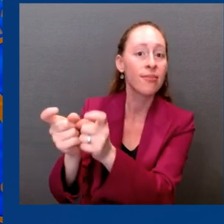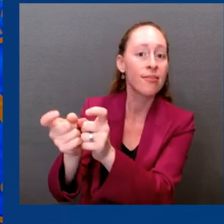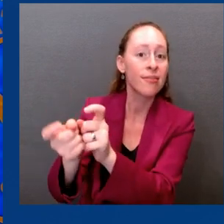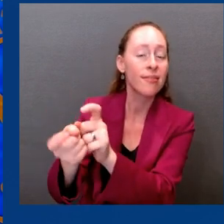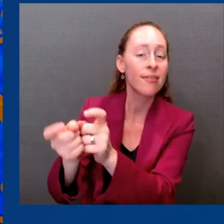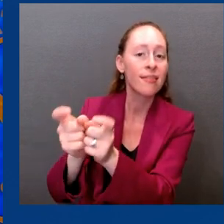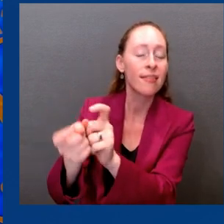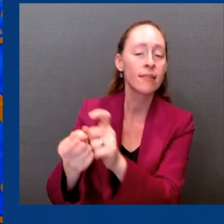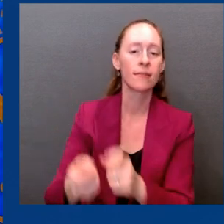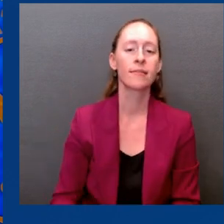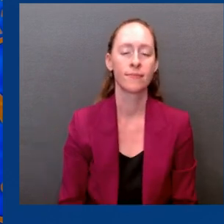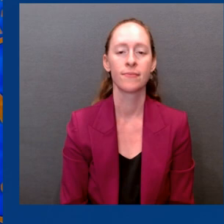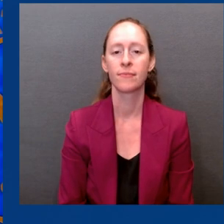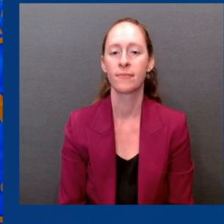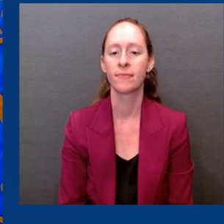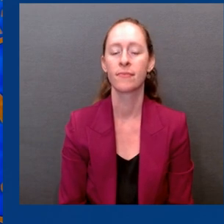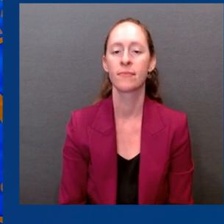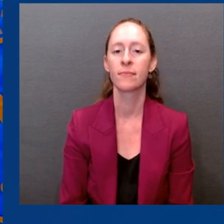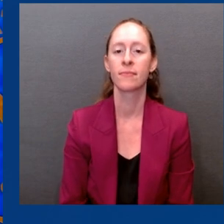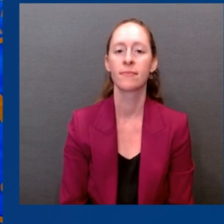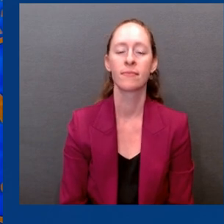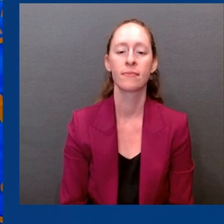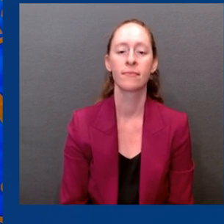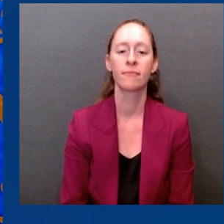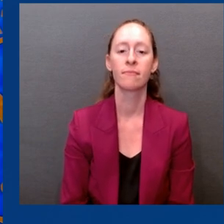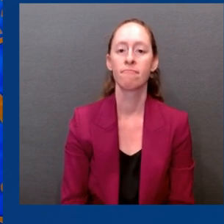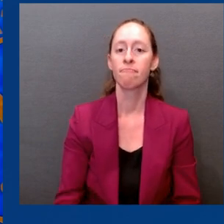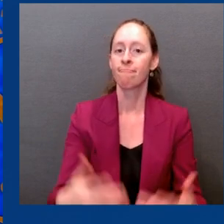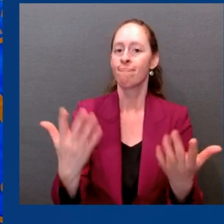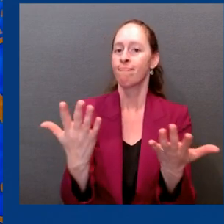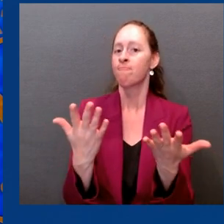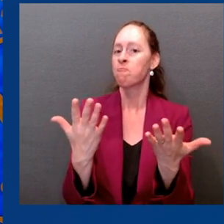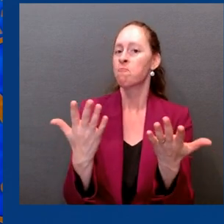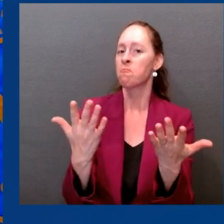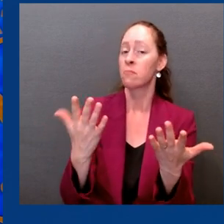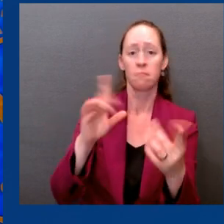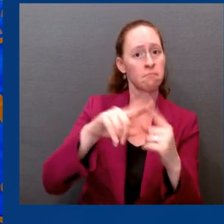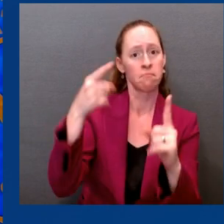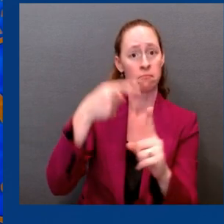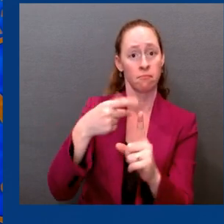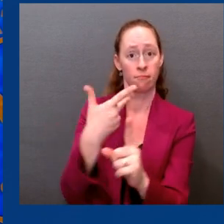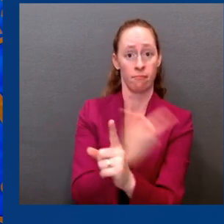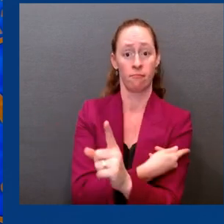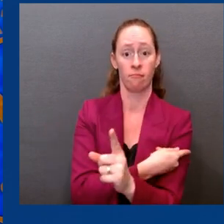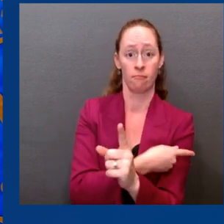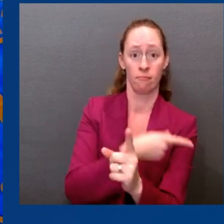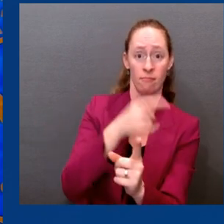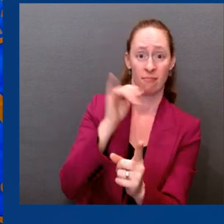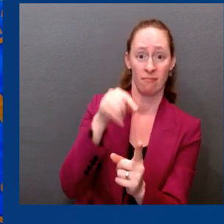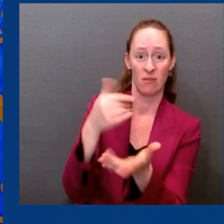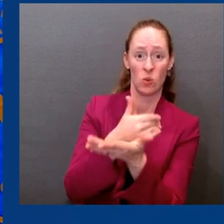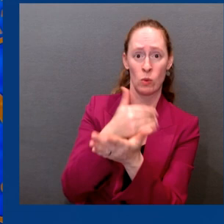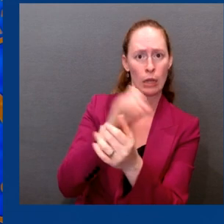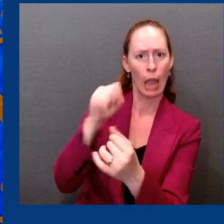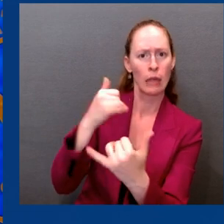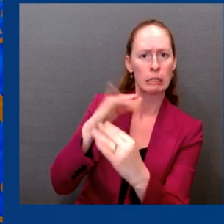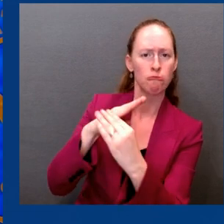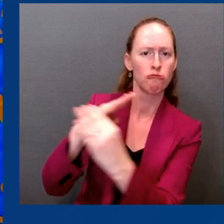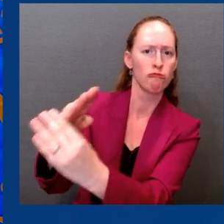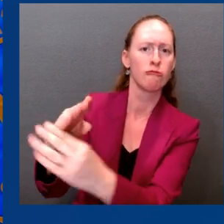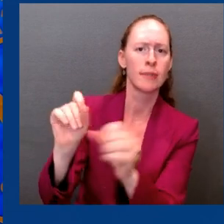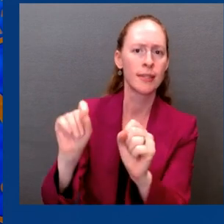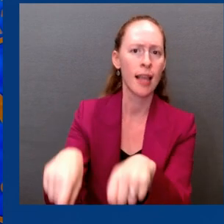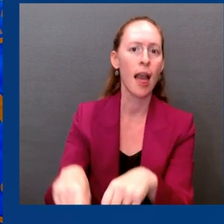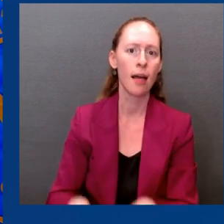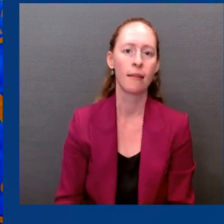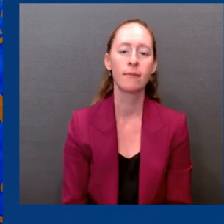minor sub-lineage change from BA.5. So that's what we're talking about. If we can do that at the end of each year